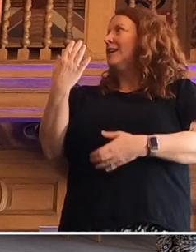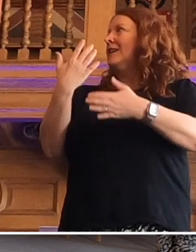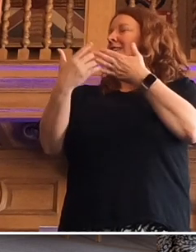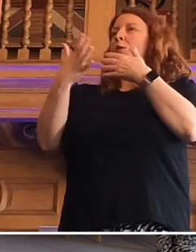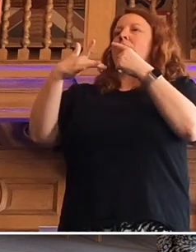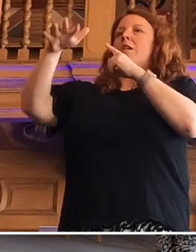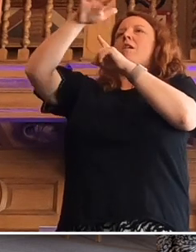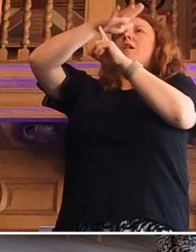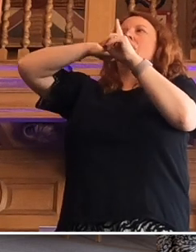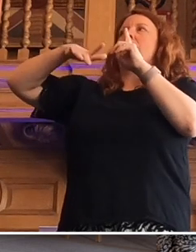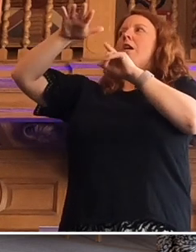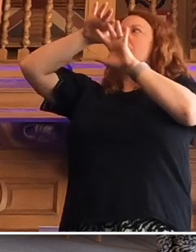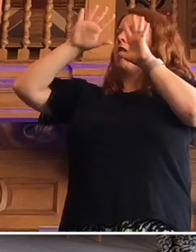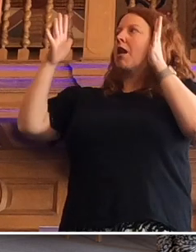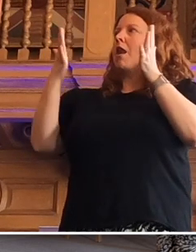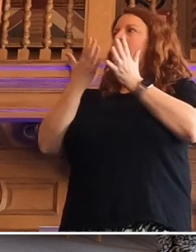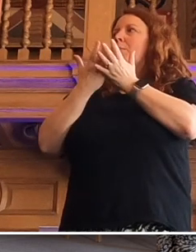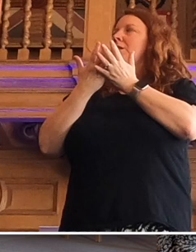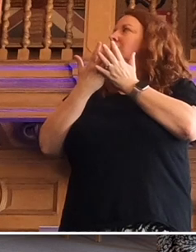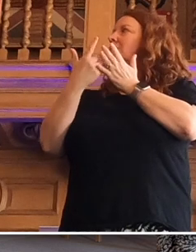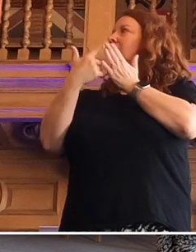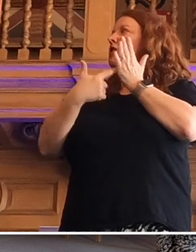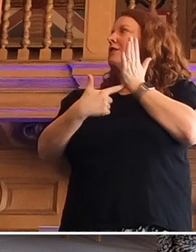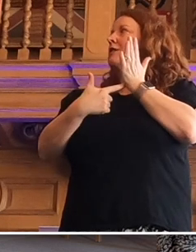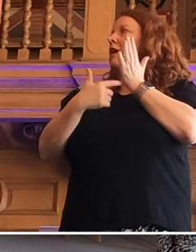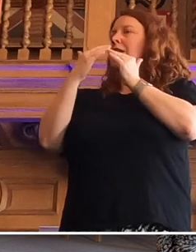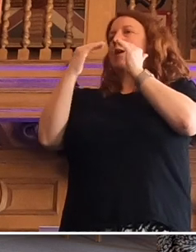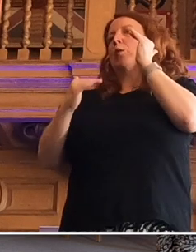agenda and the inequalities agenda together.